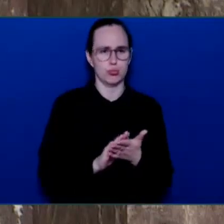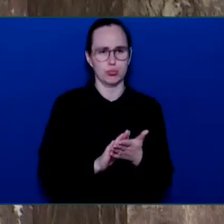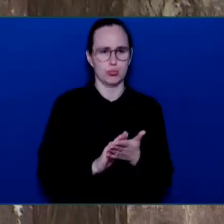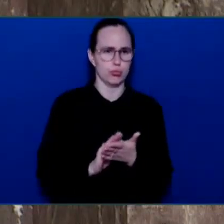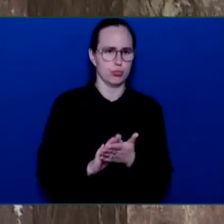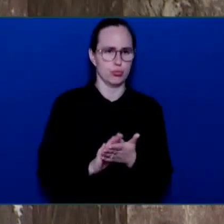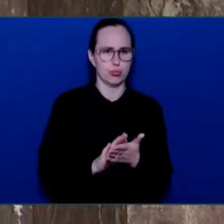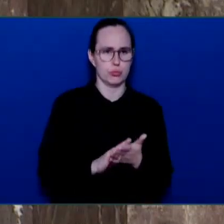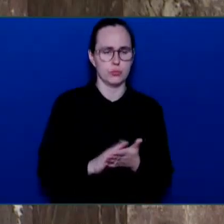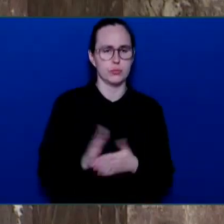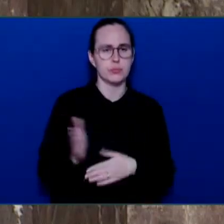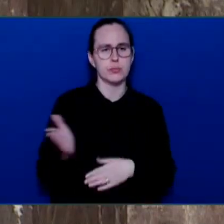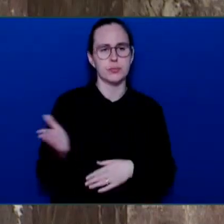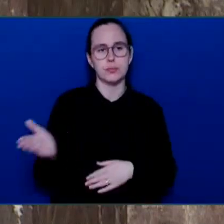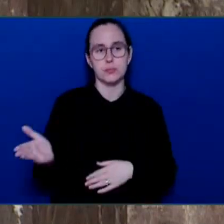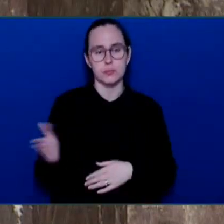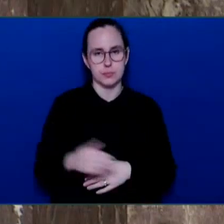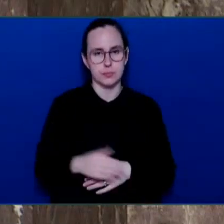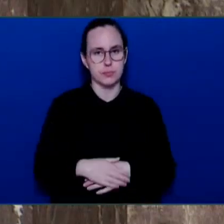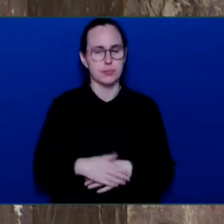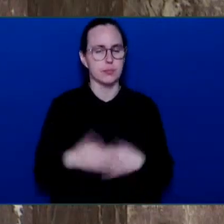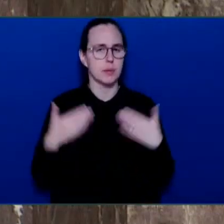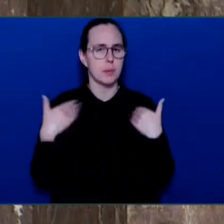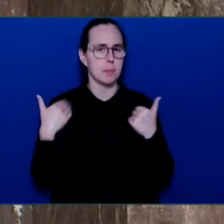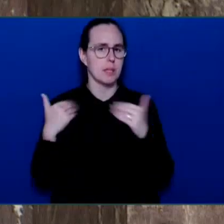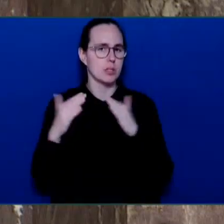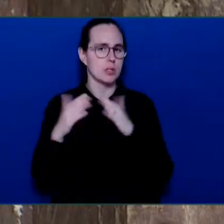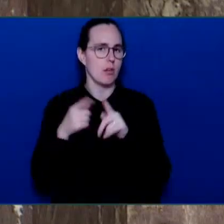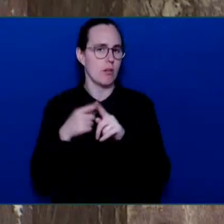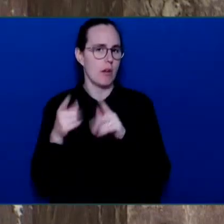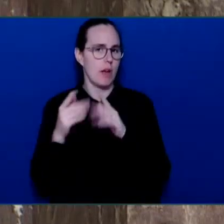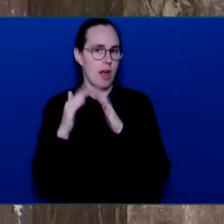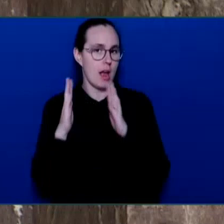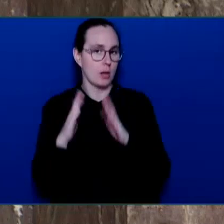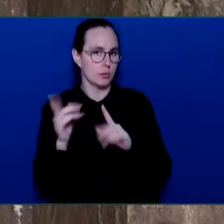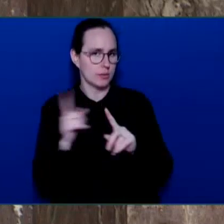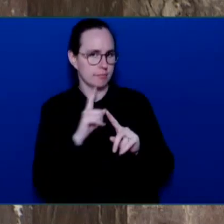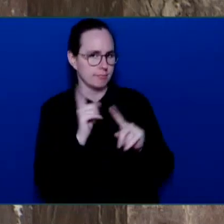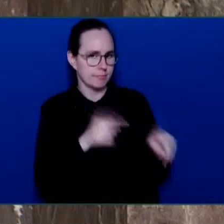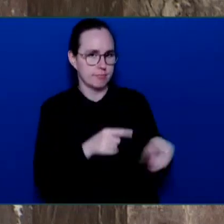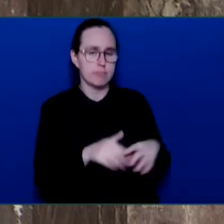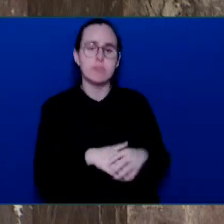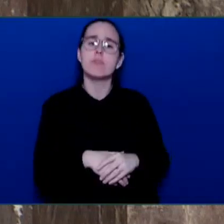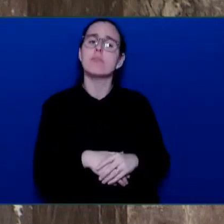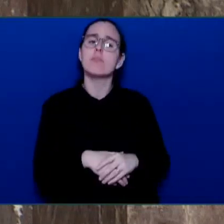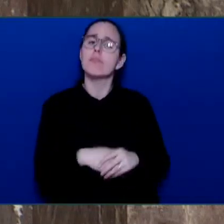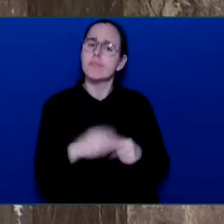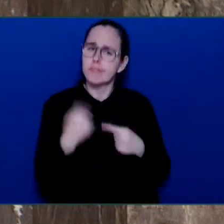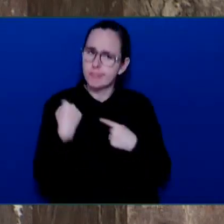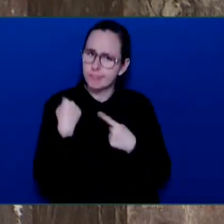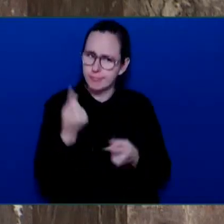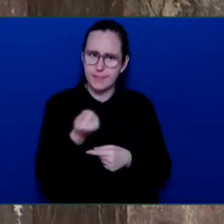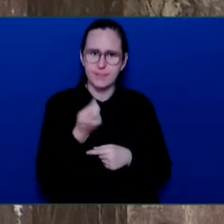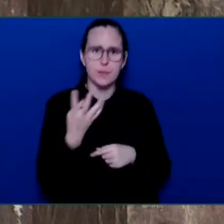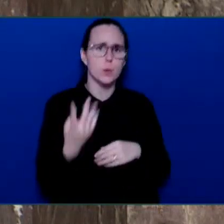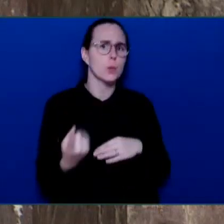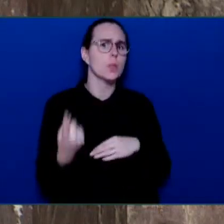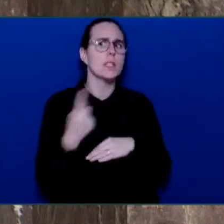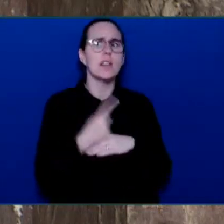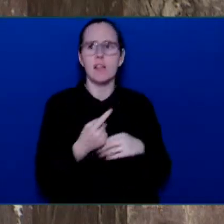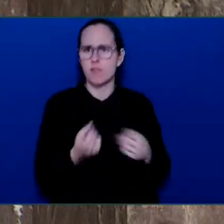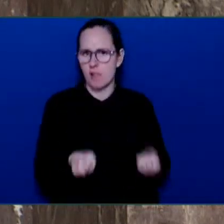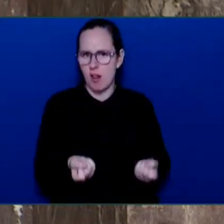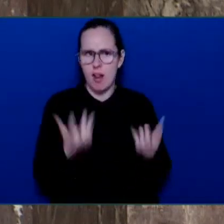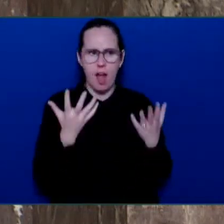Honourable Speaker, we've had a long exchange for the last couple of days, but what's troubling about this entire exchange, Honourable